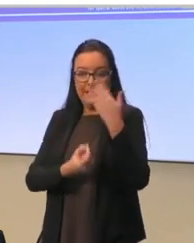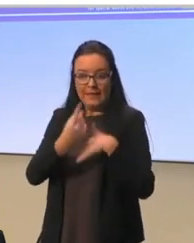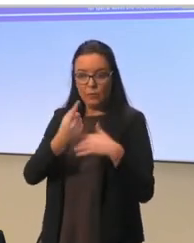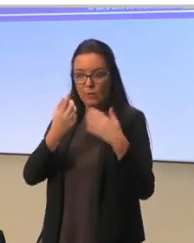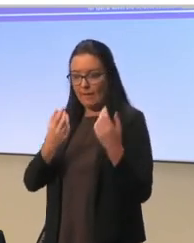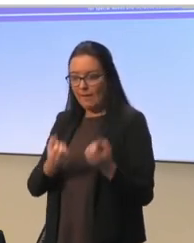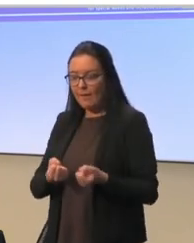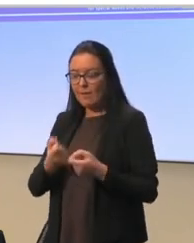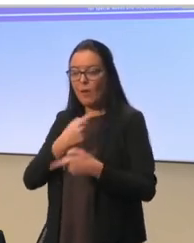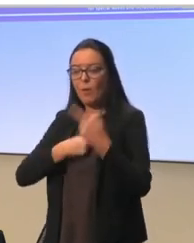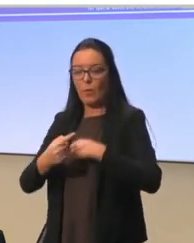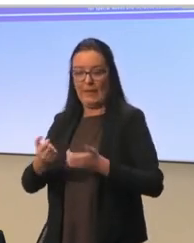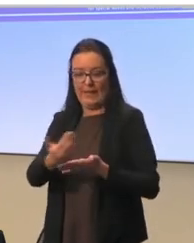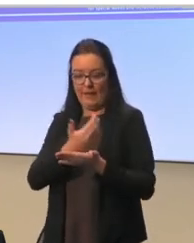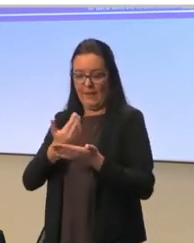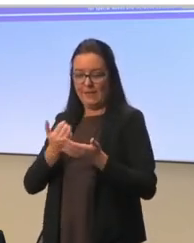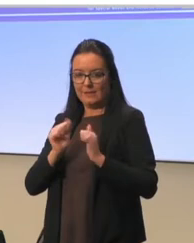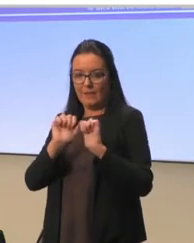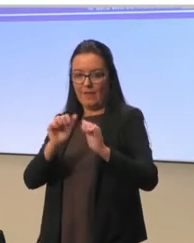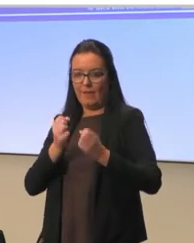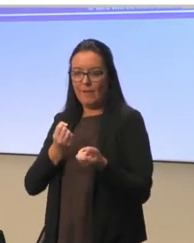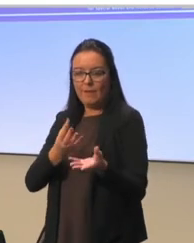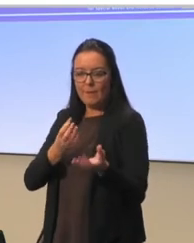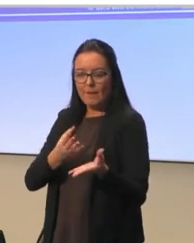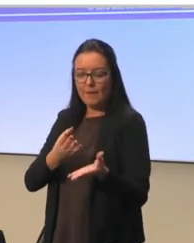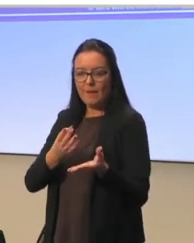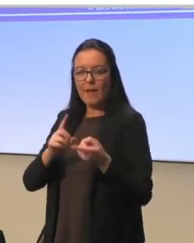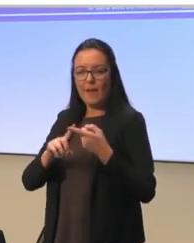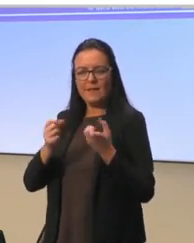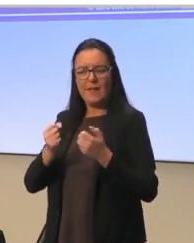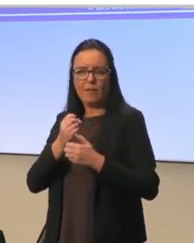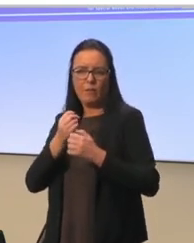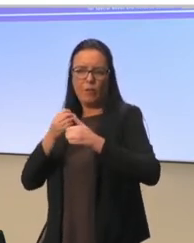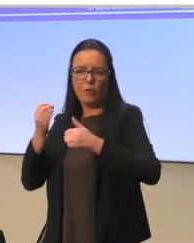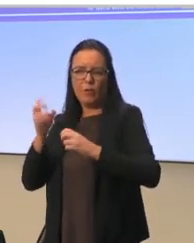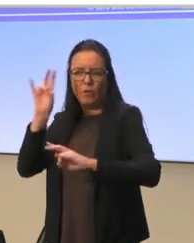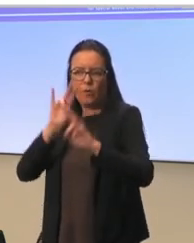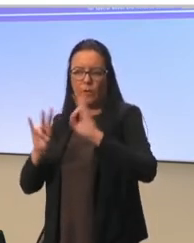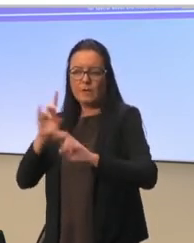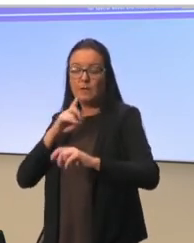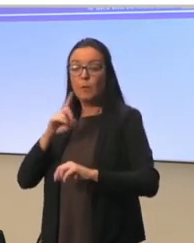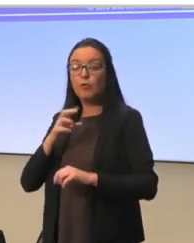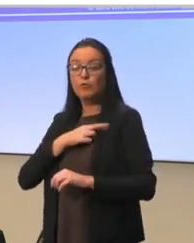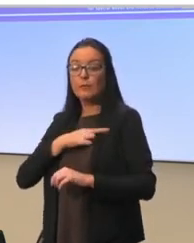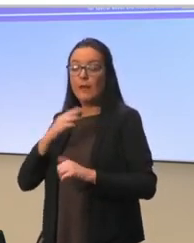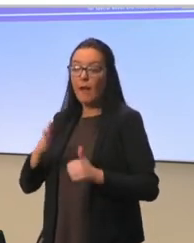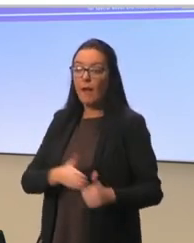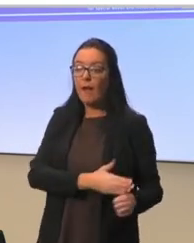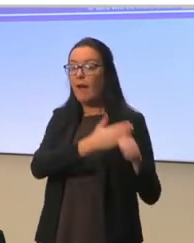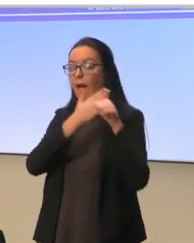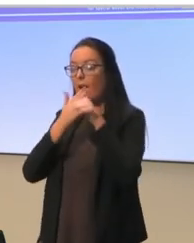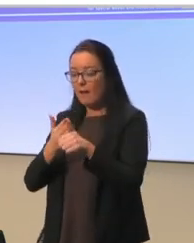and we collected their feedback. We had also other questions in this questionnaire, but the main issues that were finally